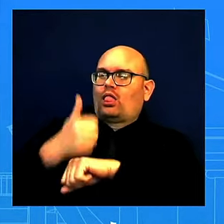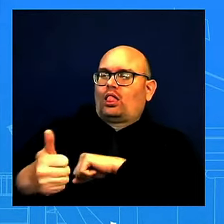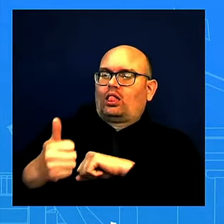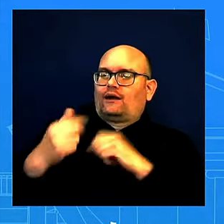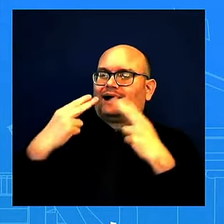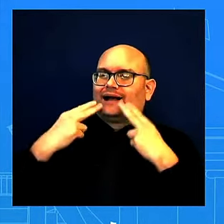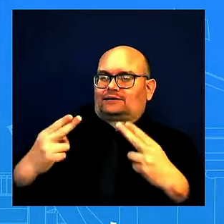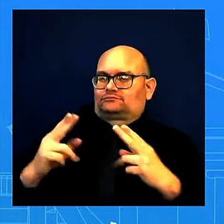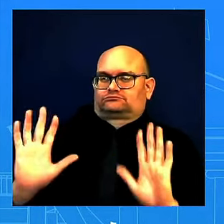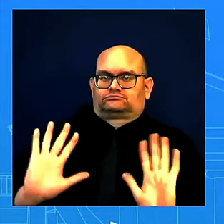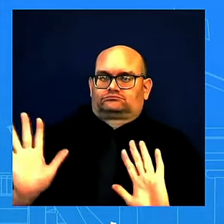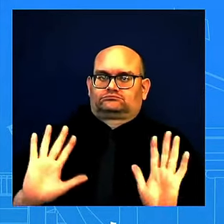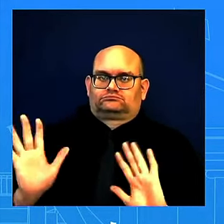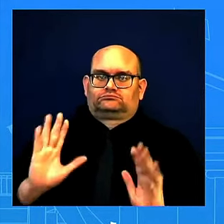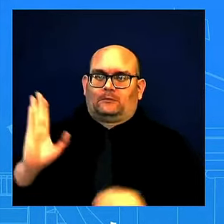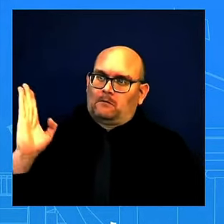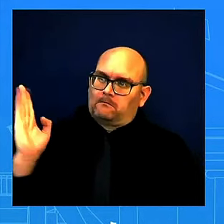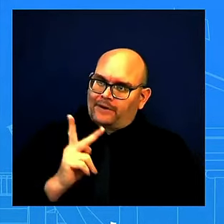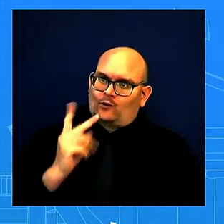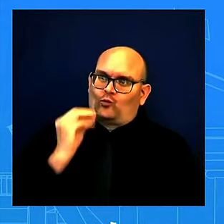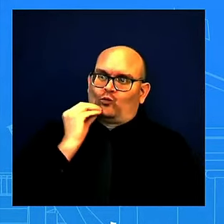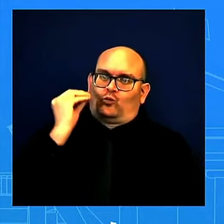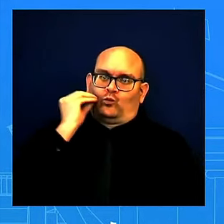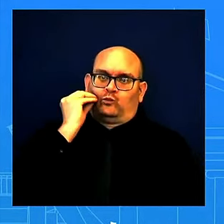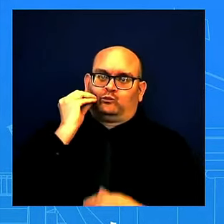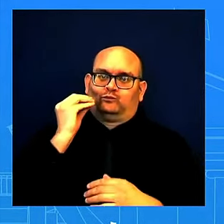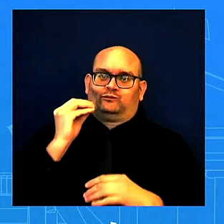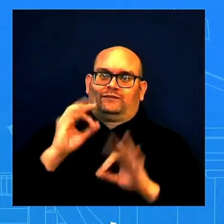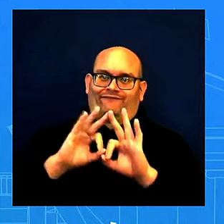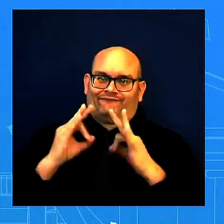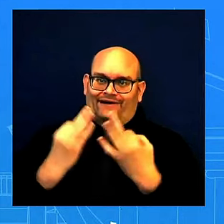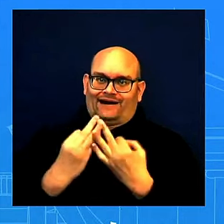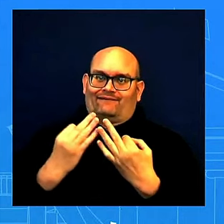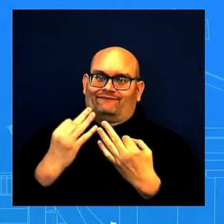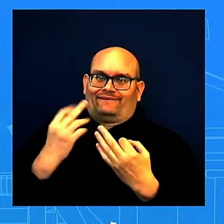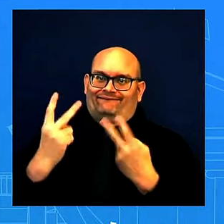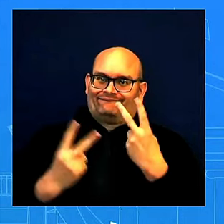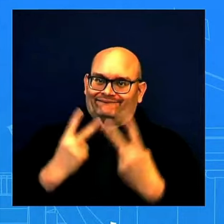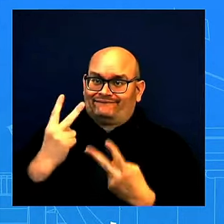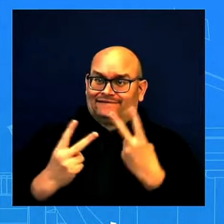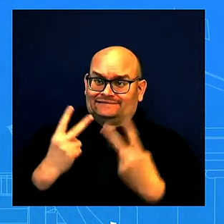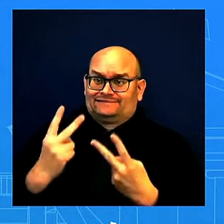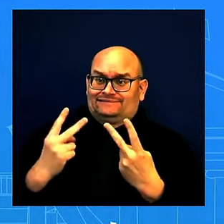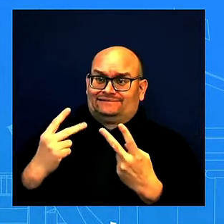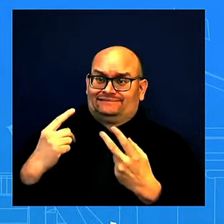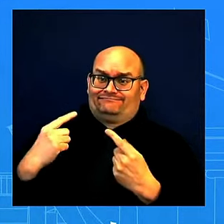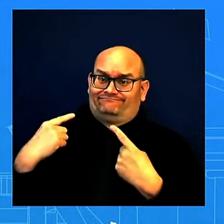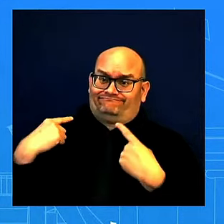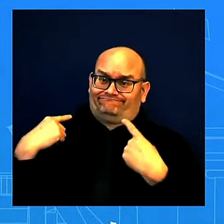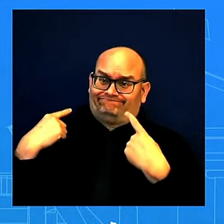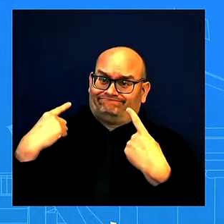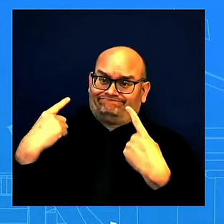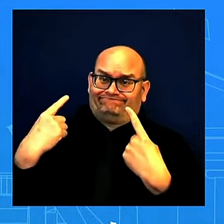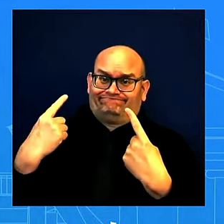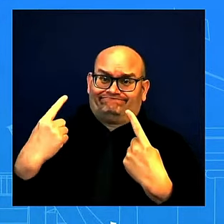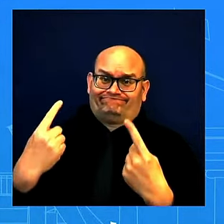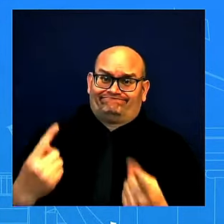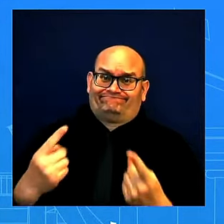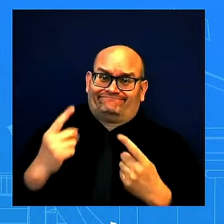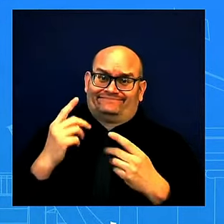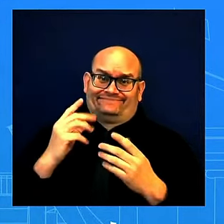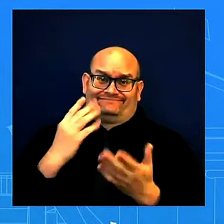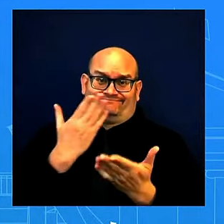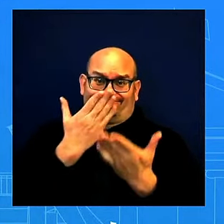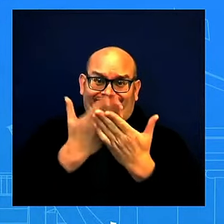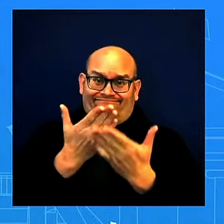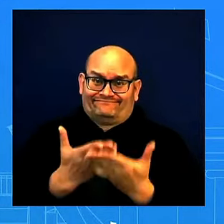their families. And you have seen this. I think, as, you know, some folks might say, you've seen the receipts in delivering on that.